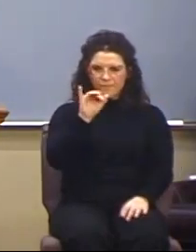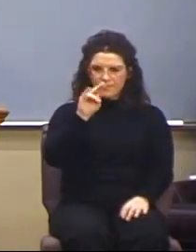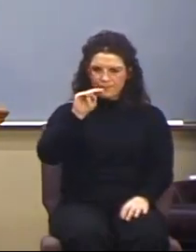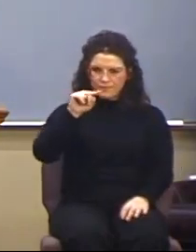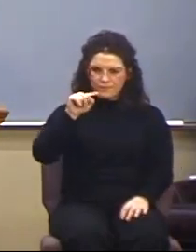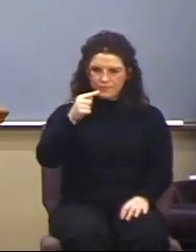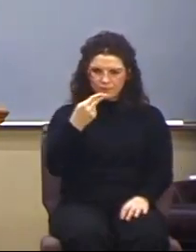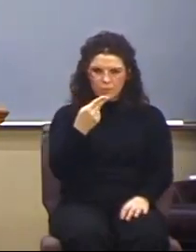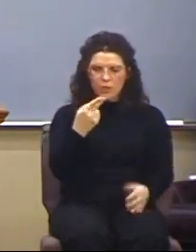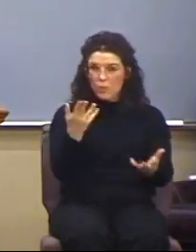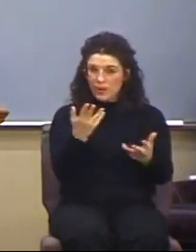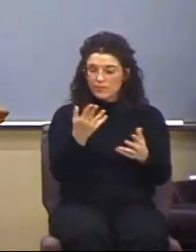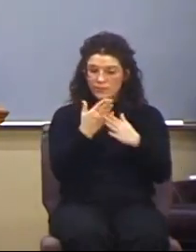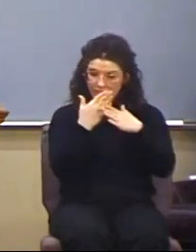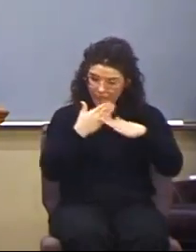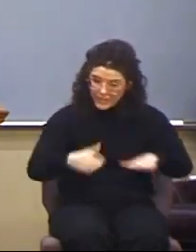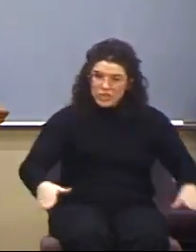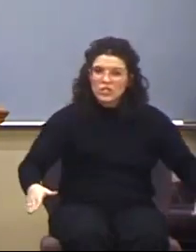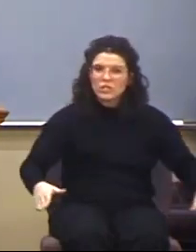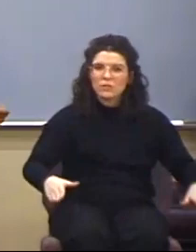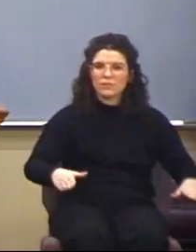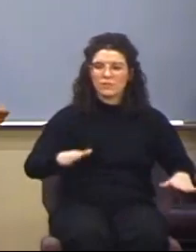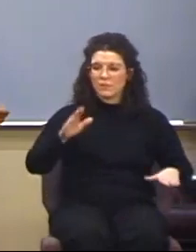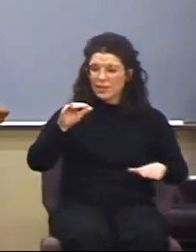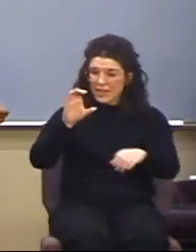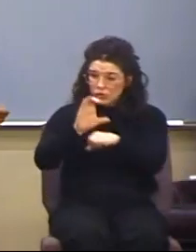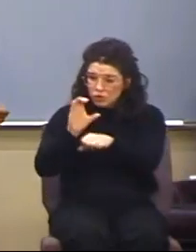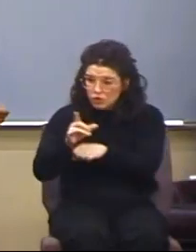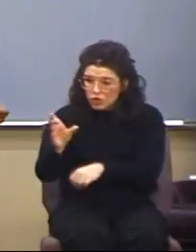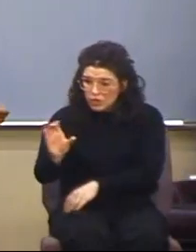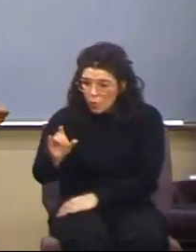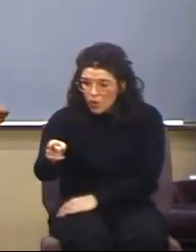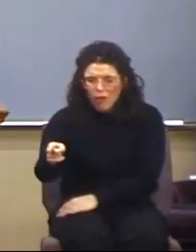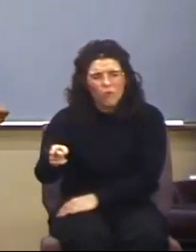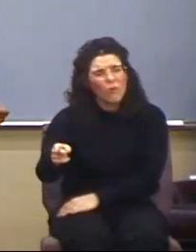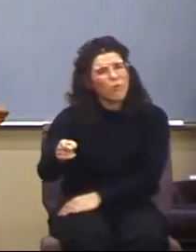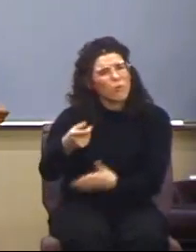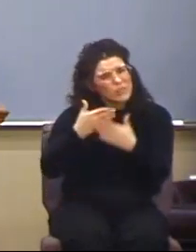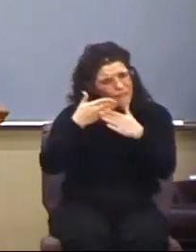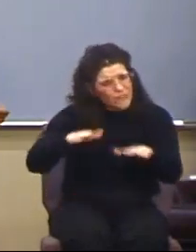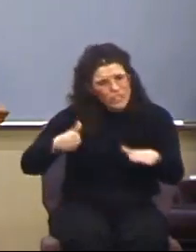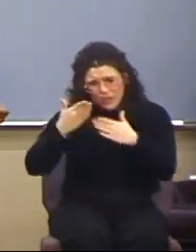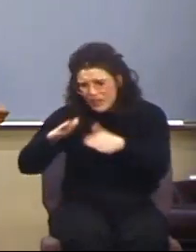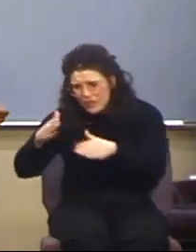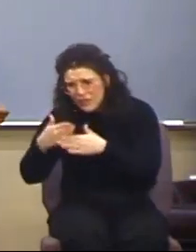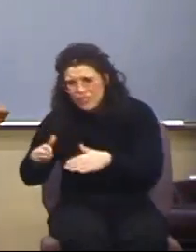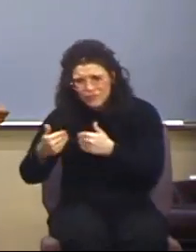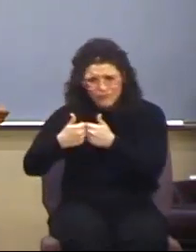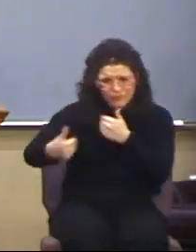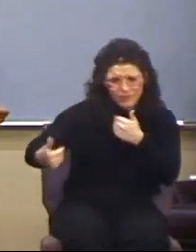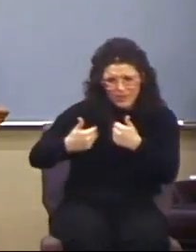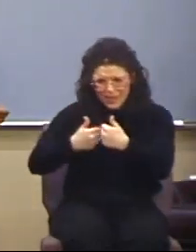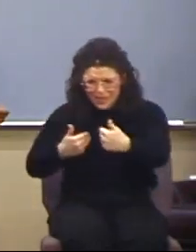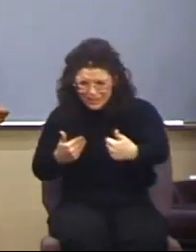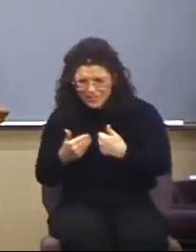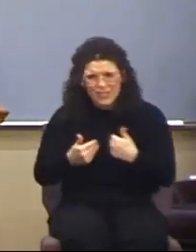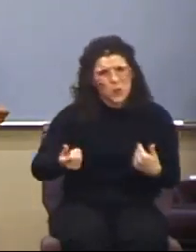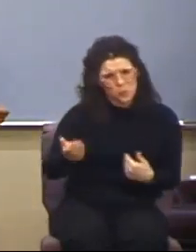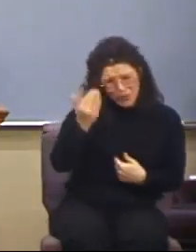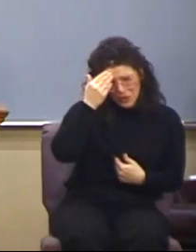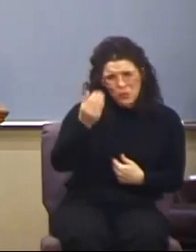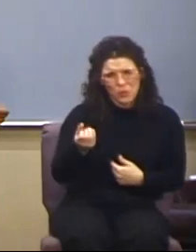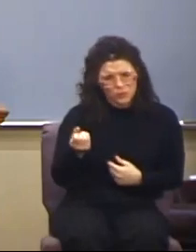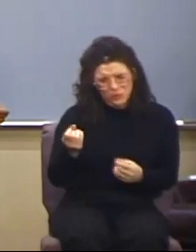that assembly was fragmented. There was all sorts of segregation and so on, and